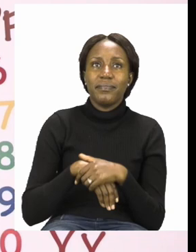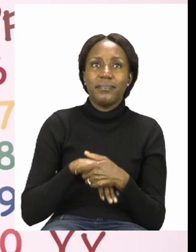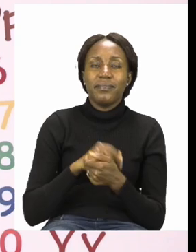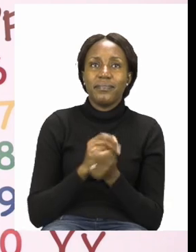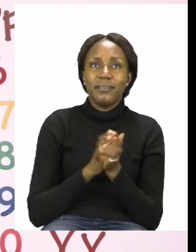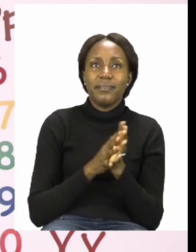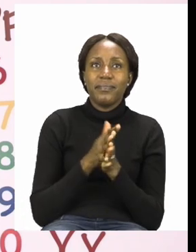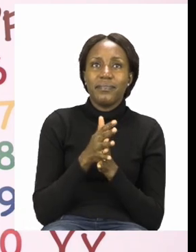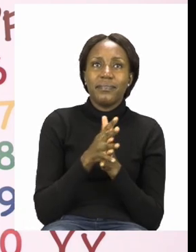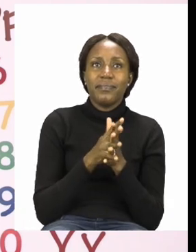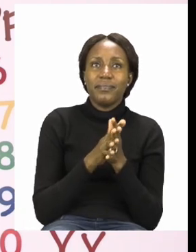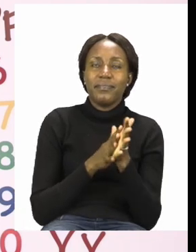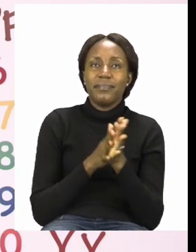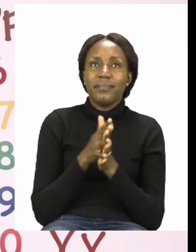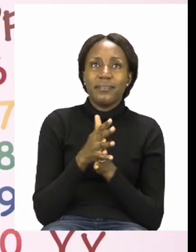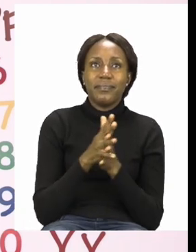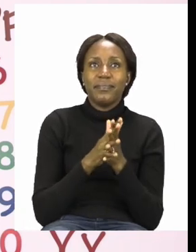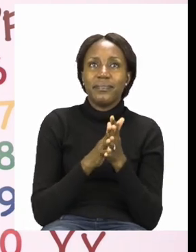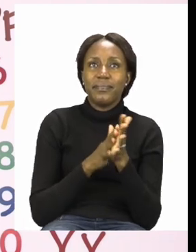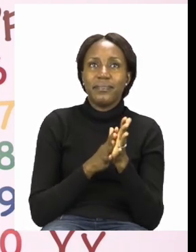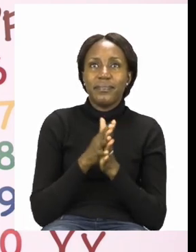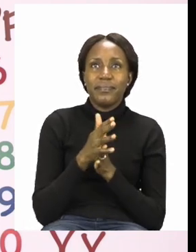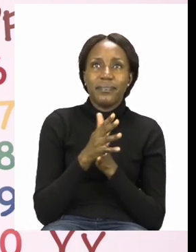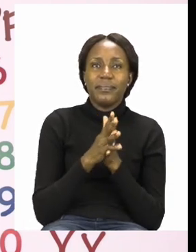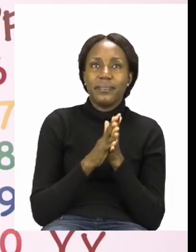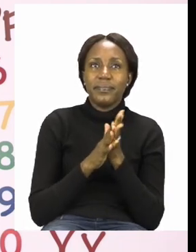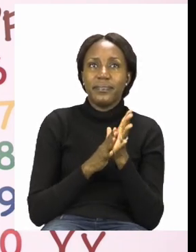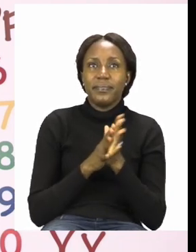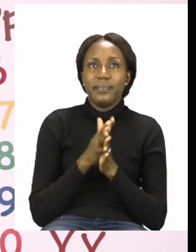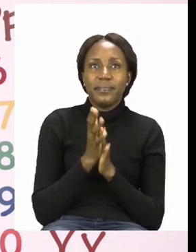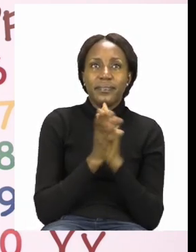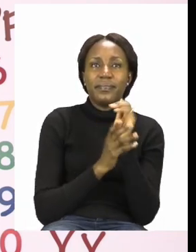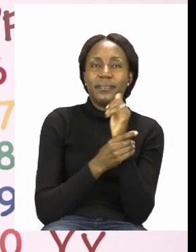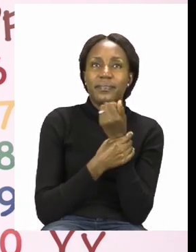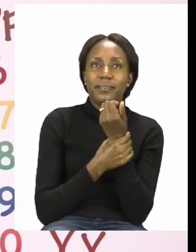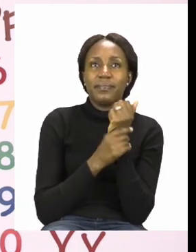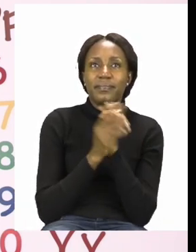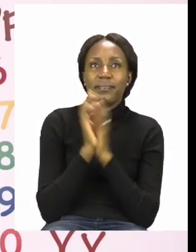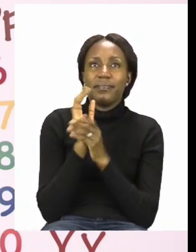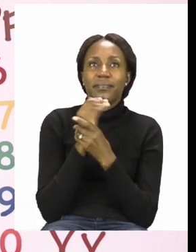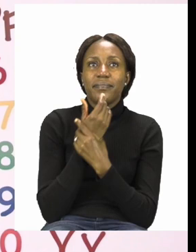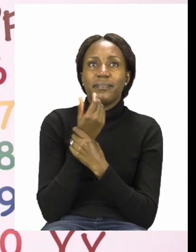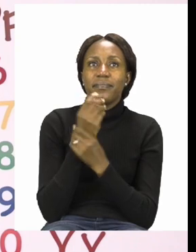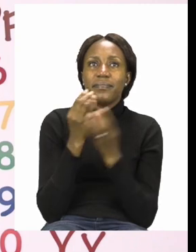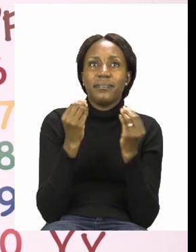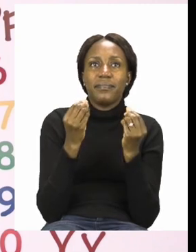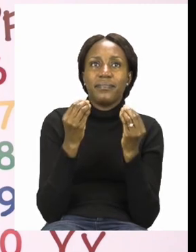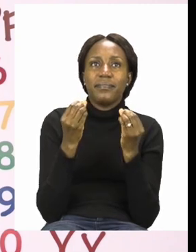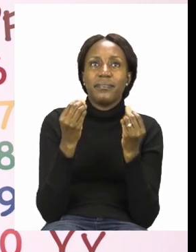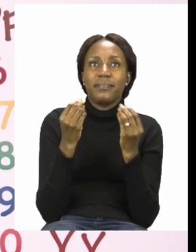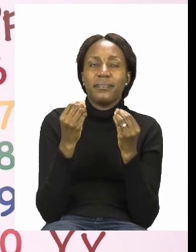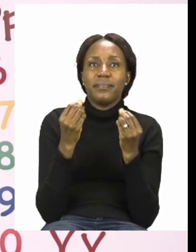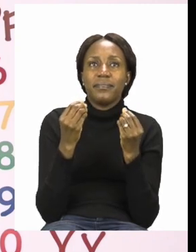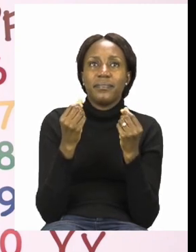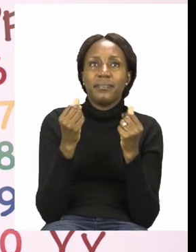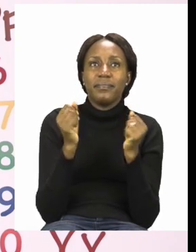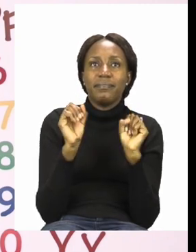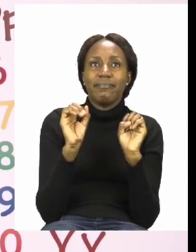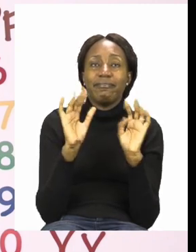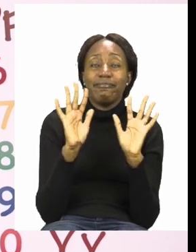job. In between our fingers. On our wrists. And our fingertips too.